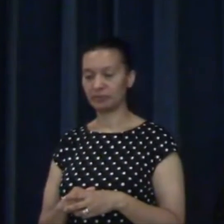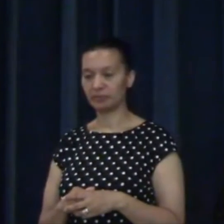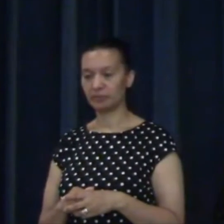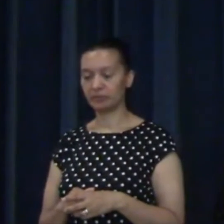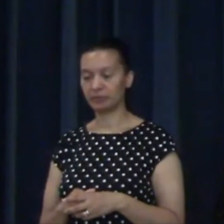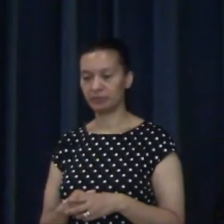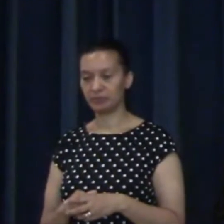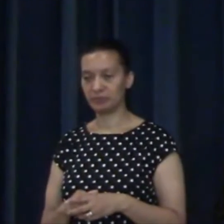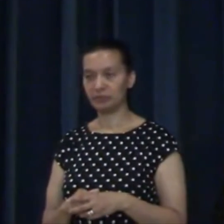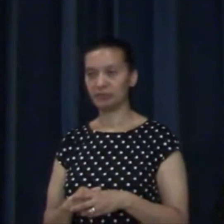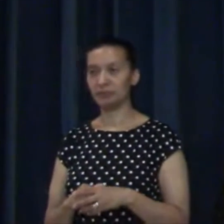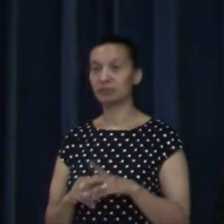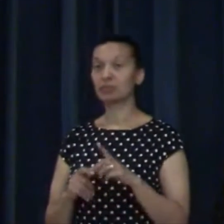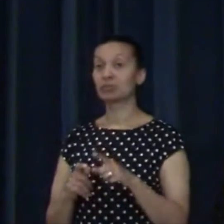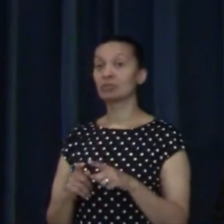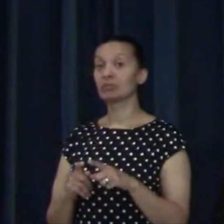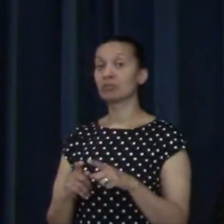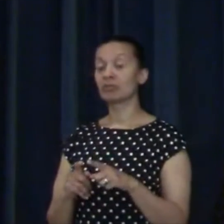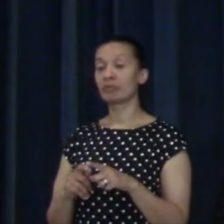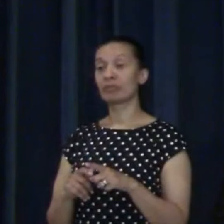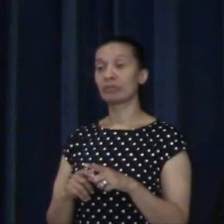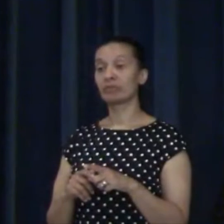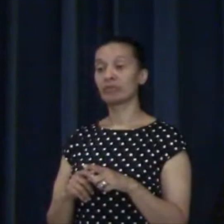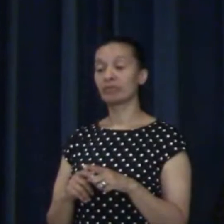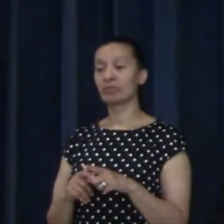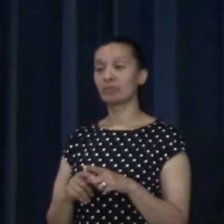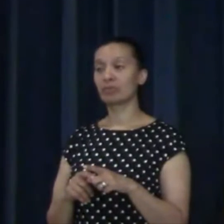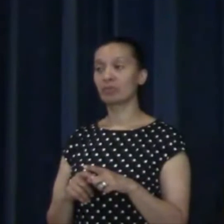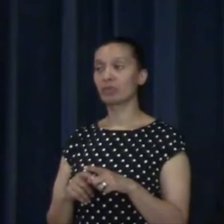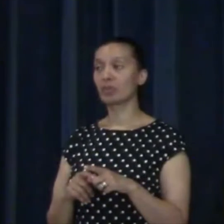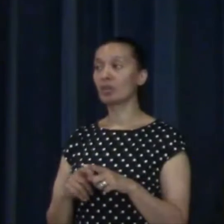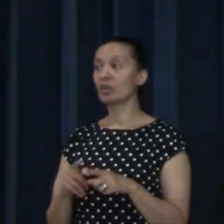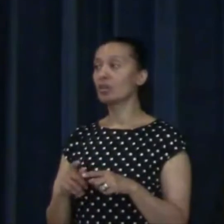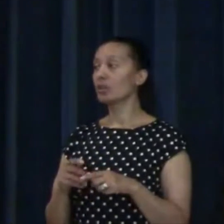Something we're not called to be is judges.